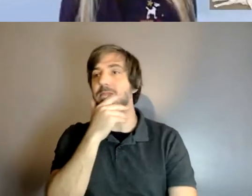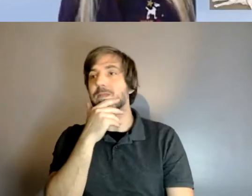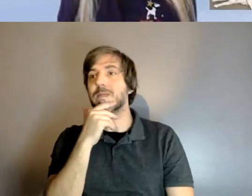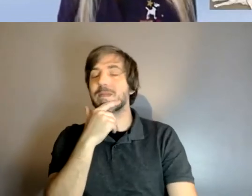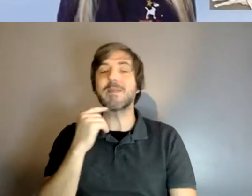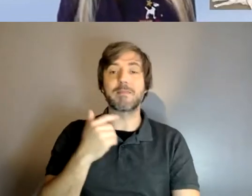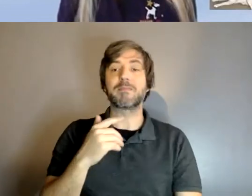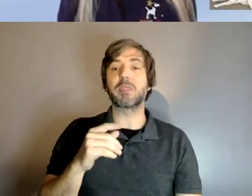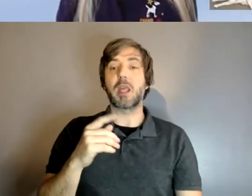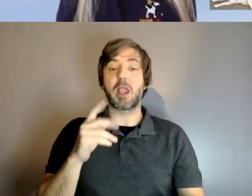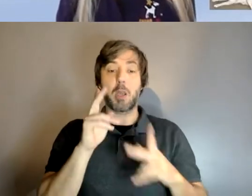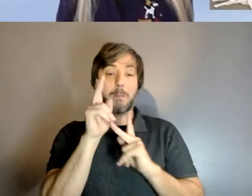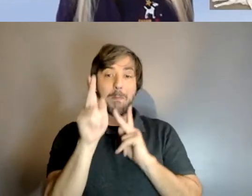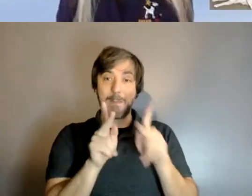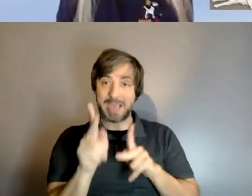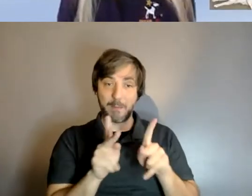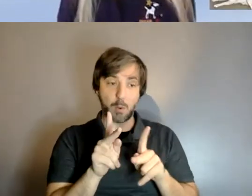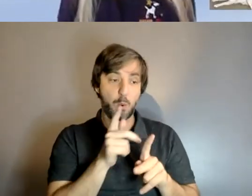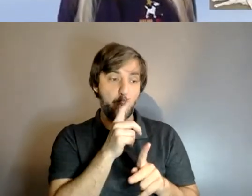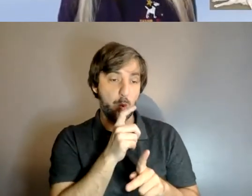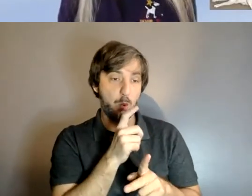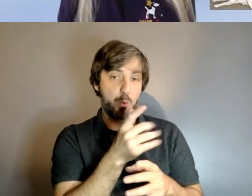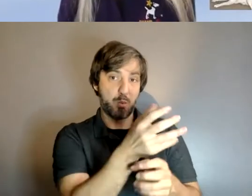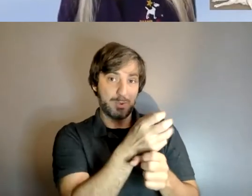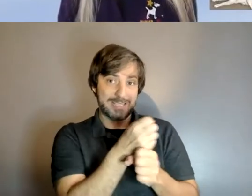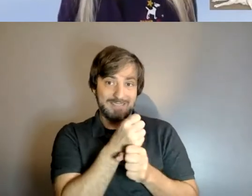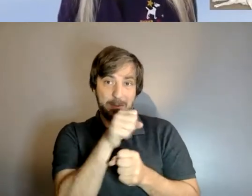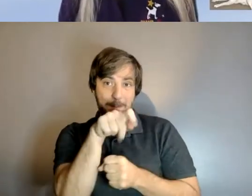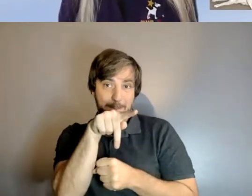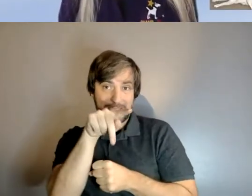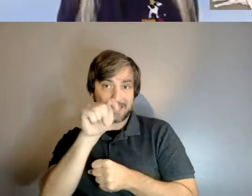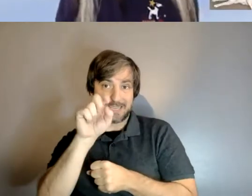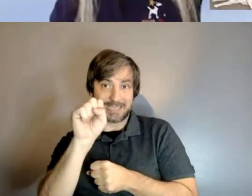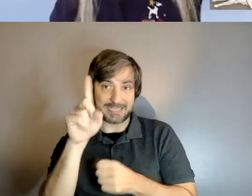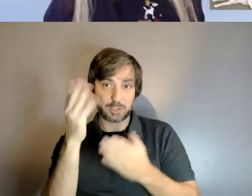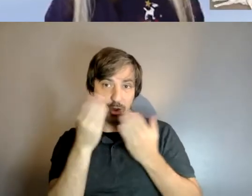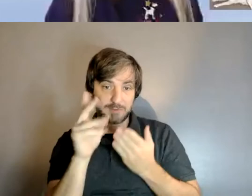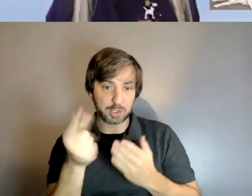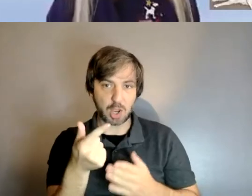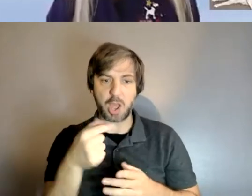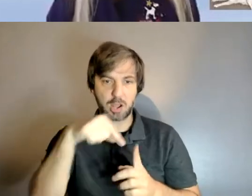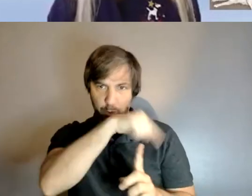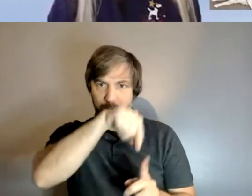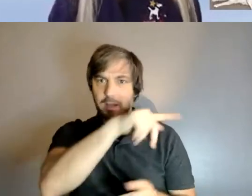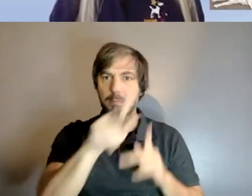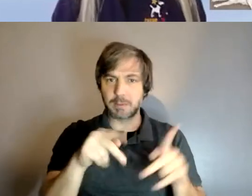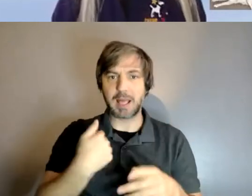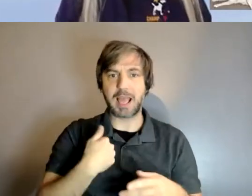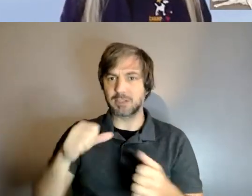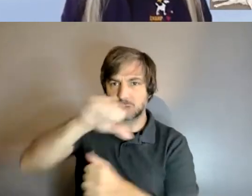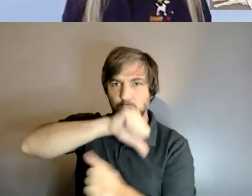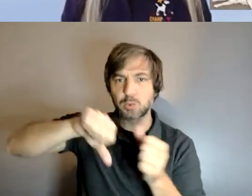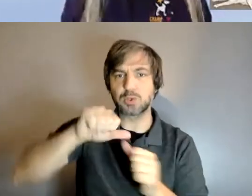recipients who receive ptsd service dogs they do have social anxiety and when you're